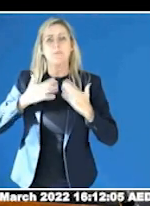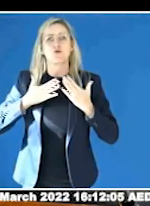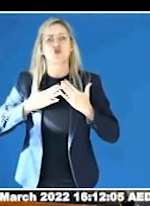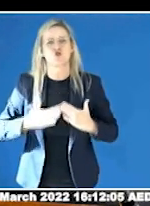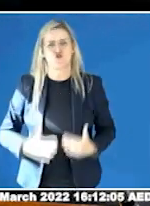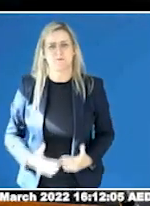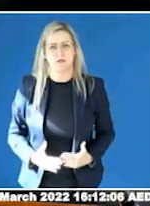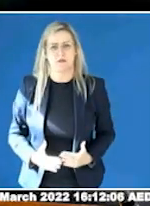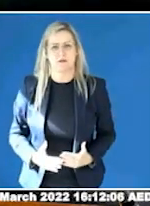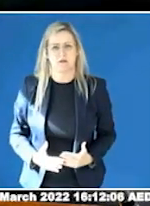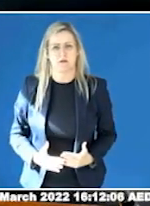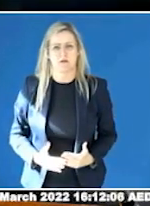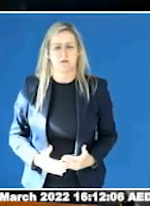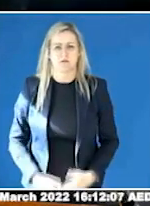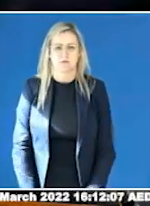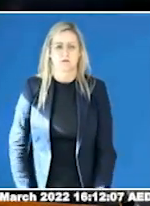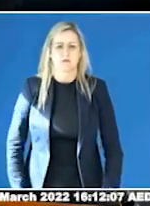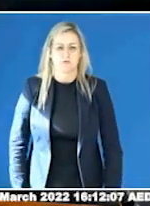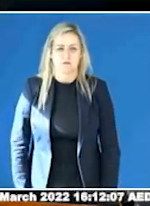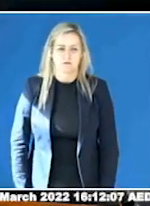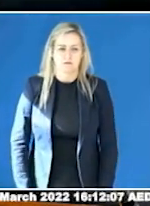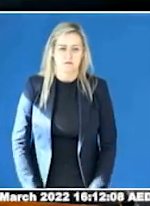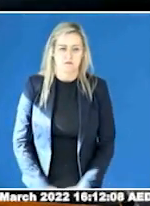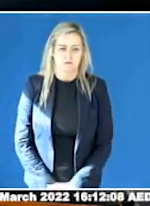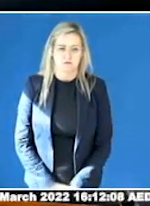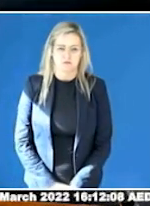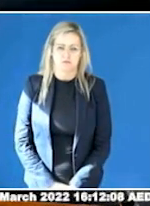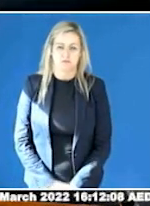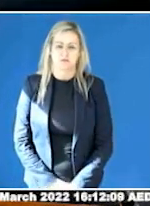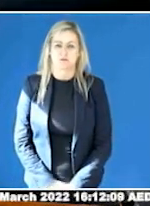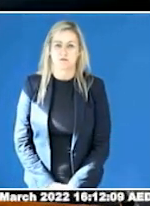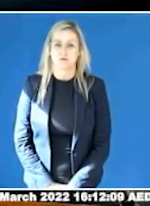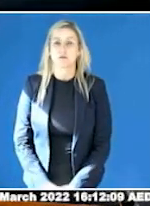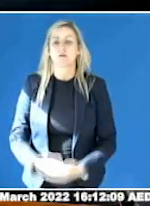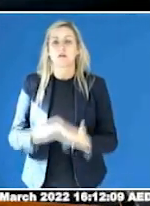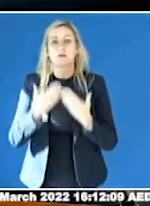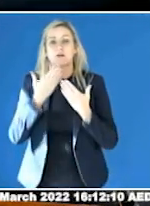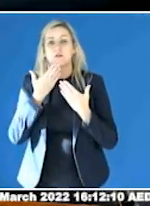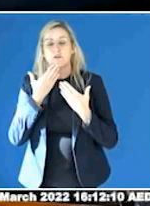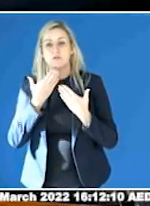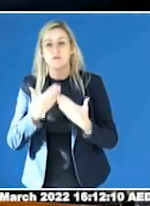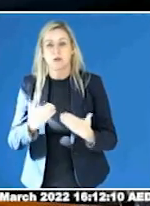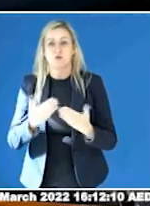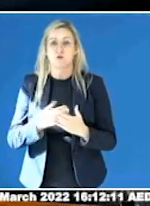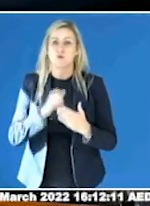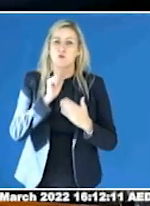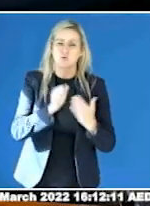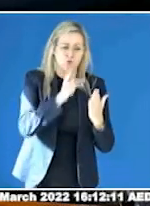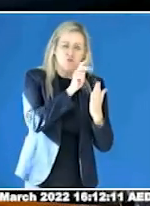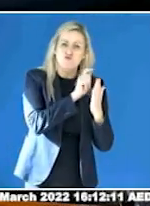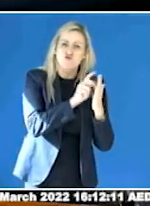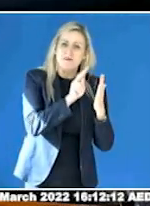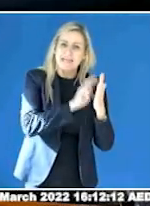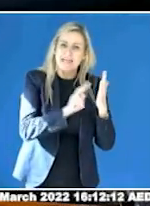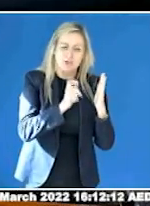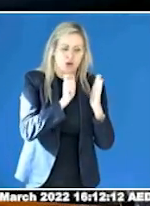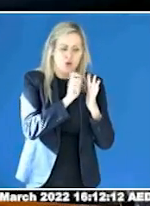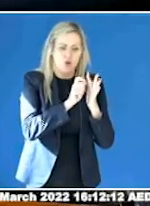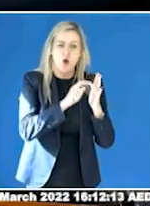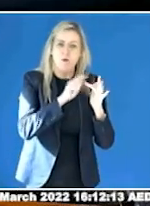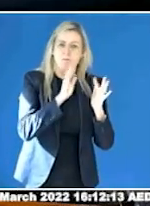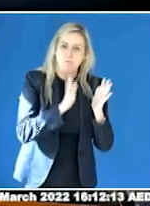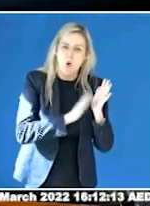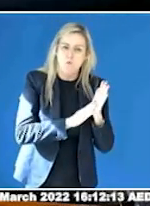Nikita, thank you very much for sharing your poem, sharing your